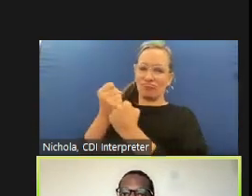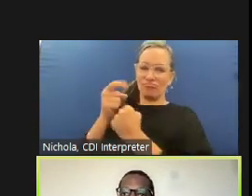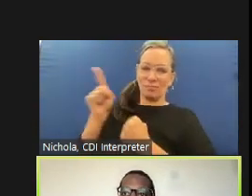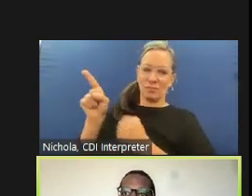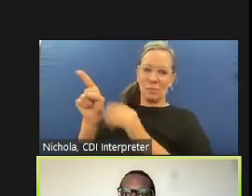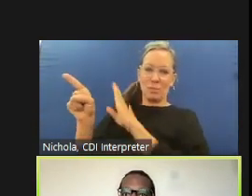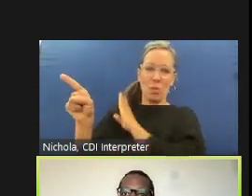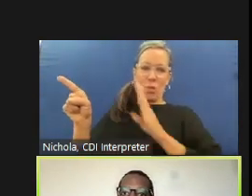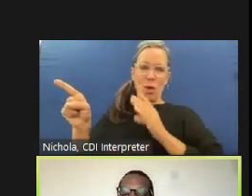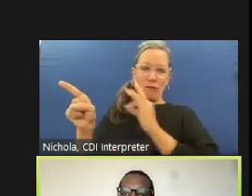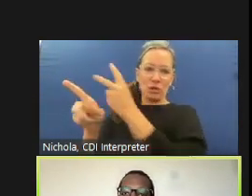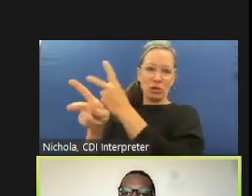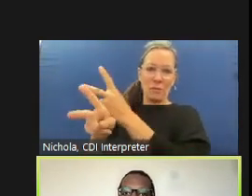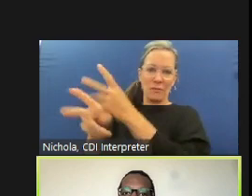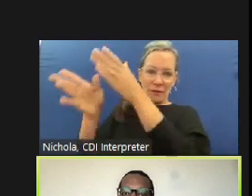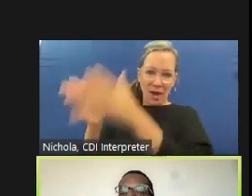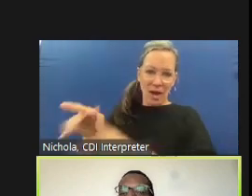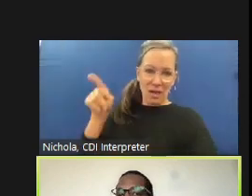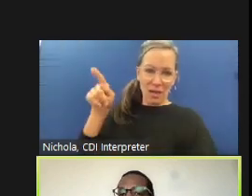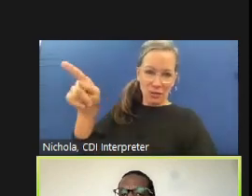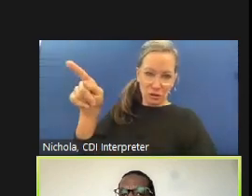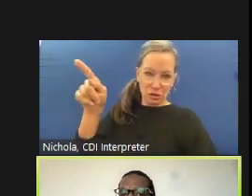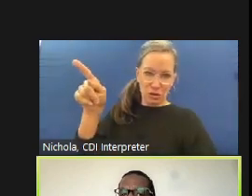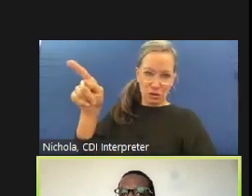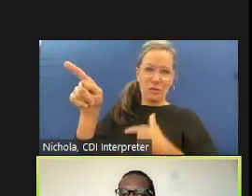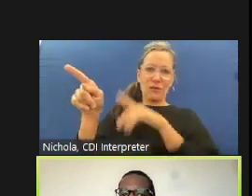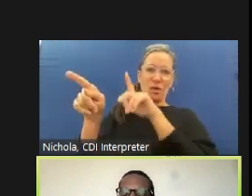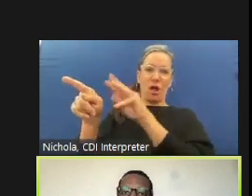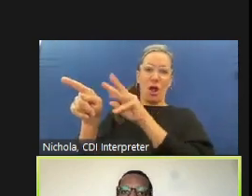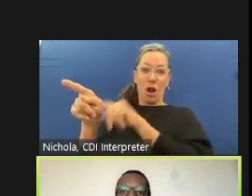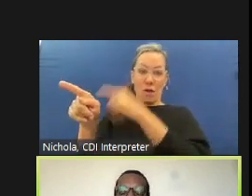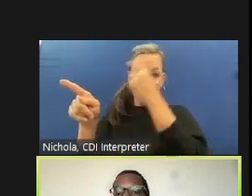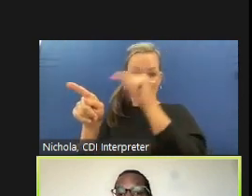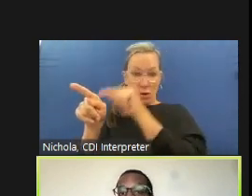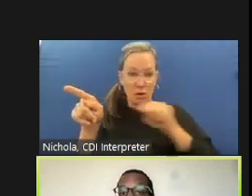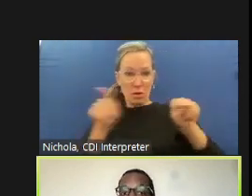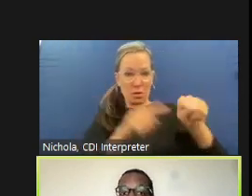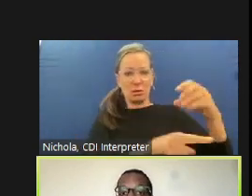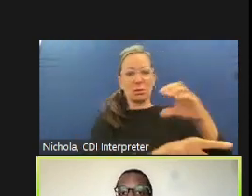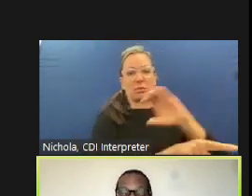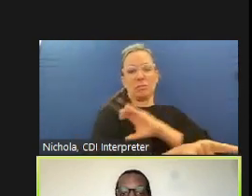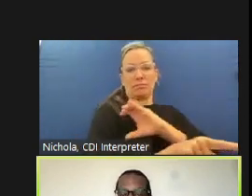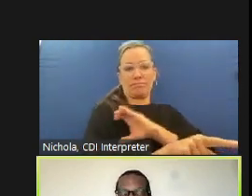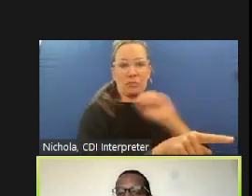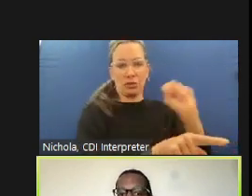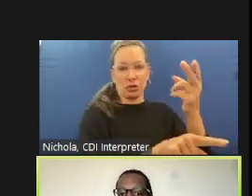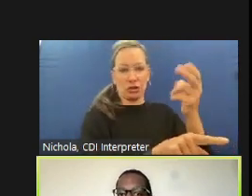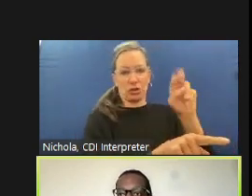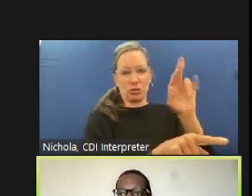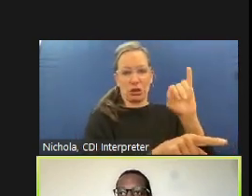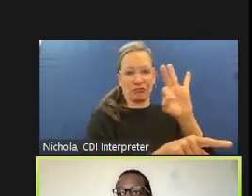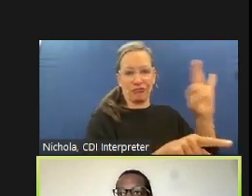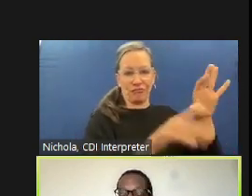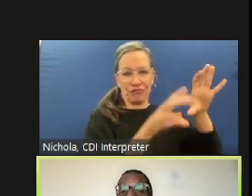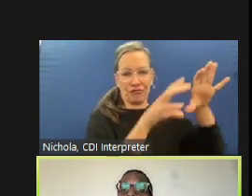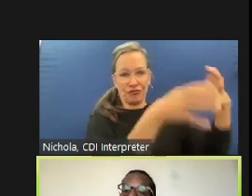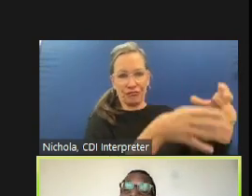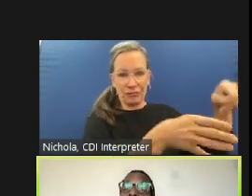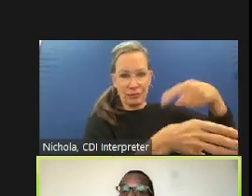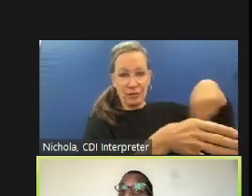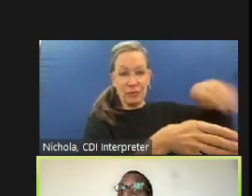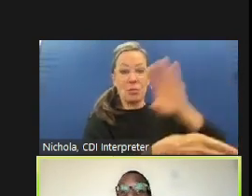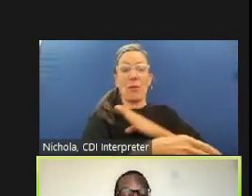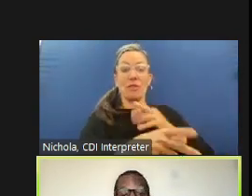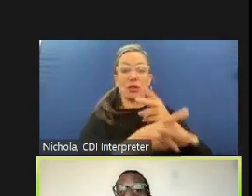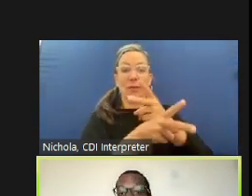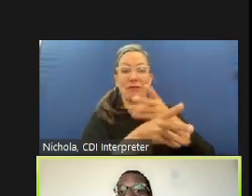to the sheriff and the the way i like to think about this is that the board of supervisors has certain responsibilities but